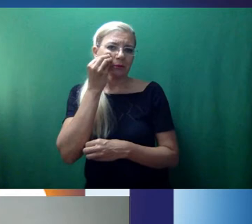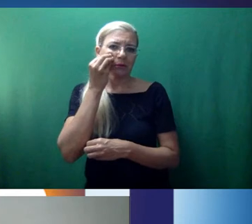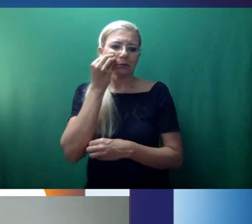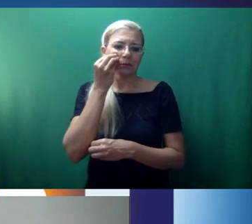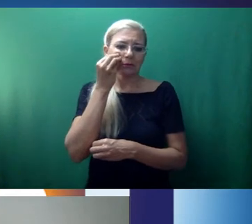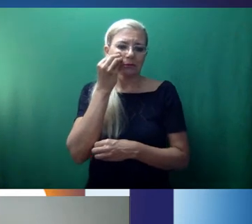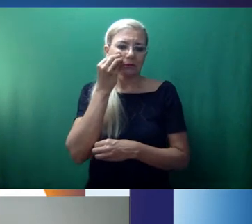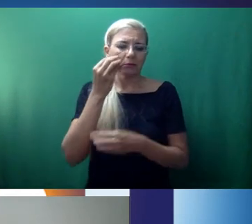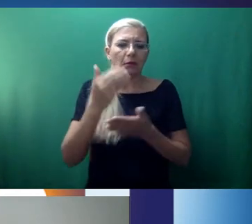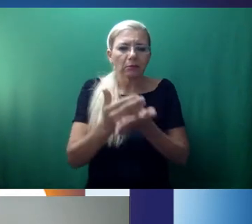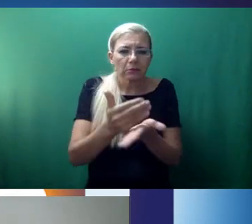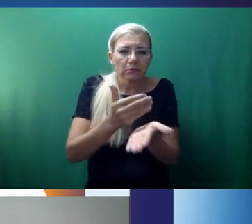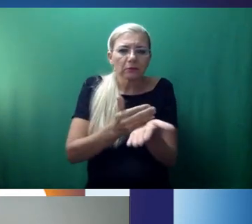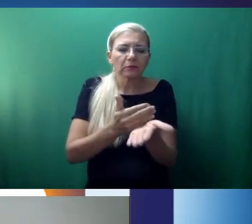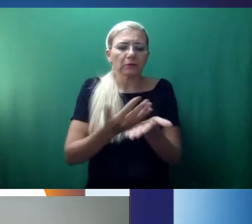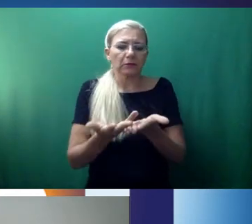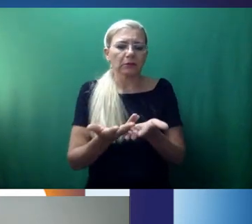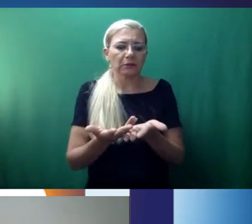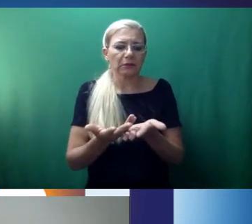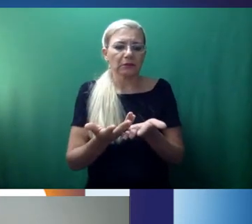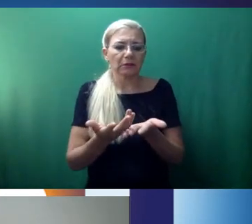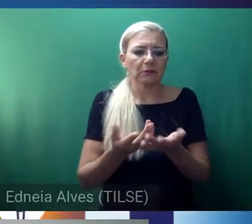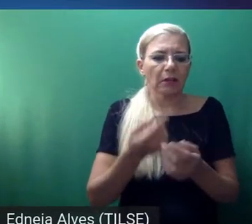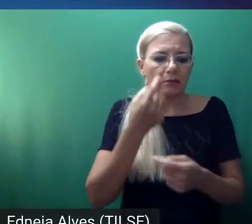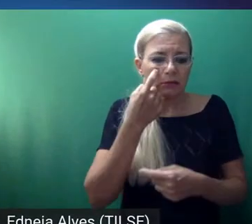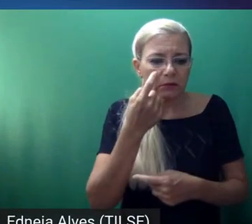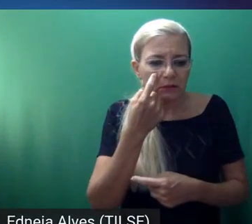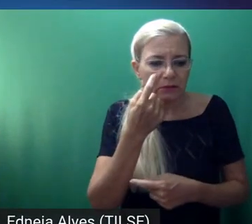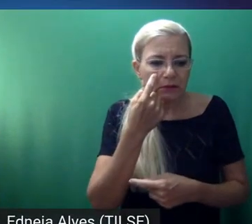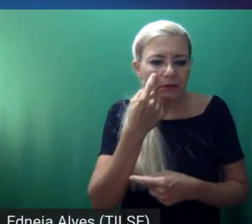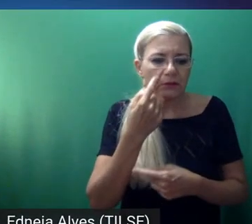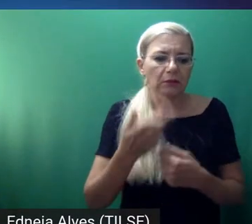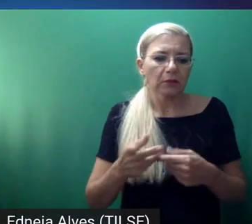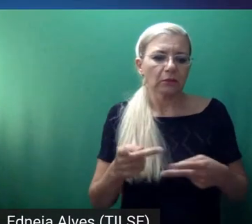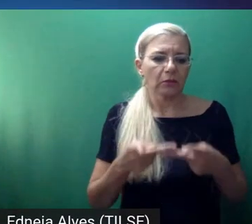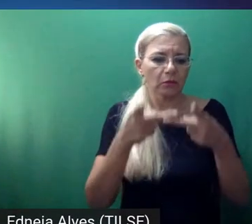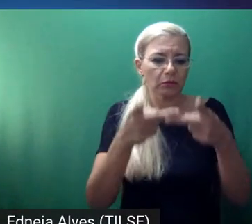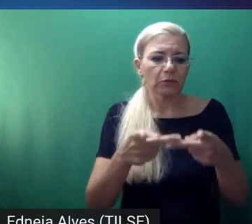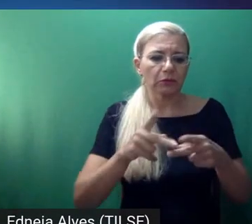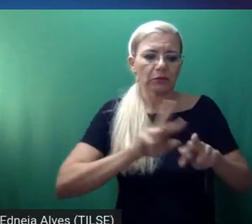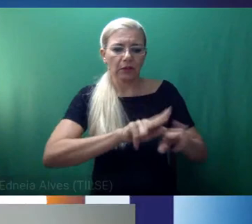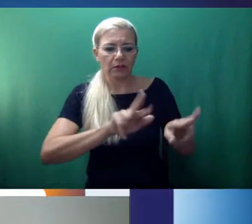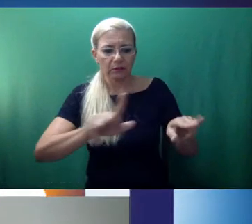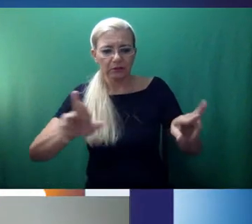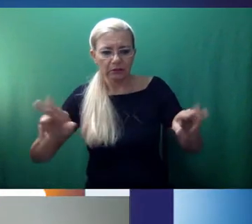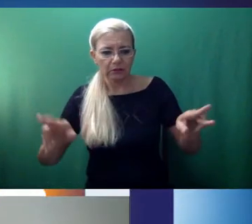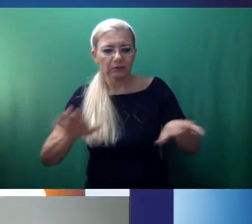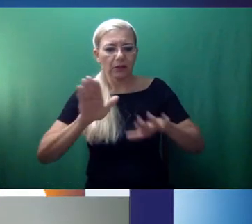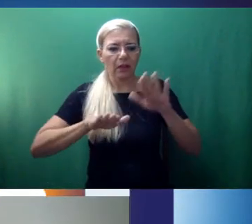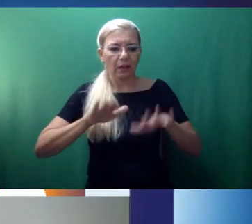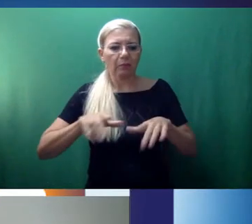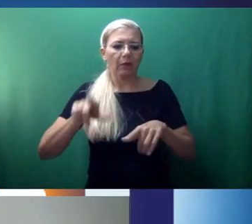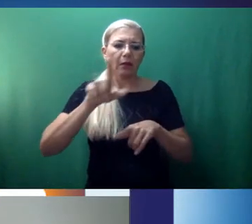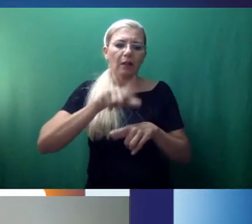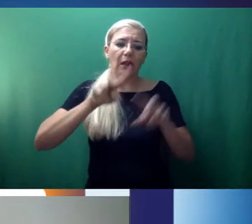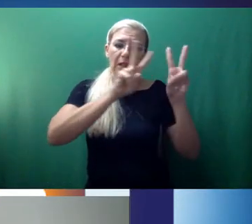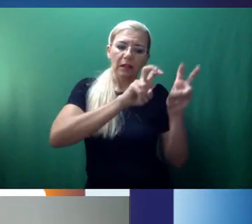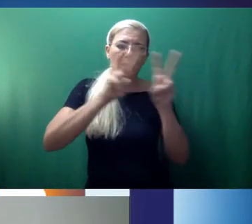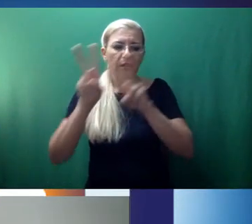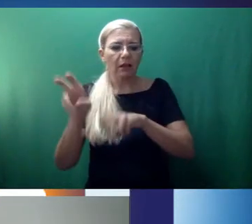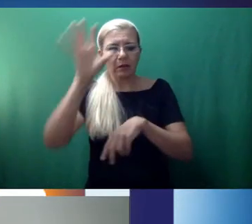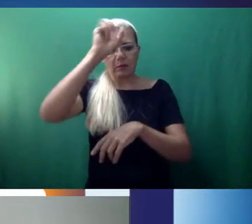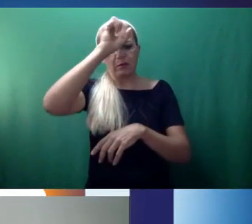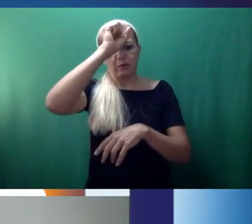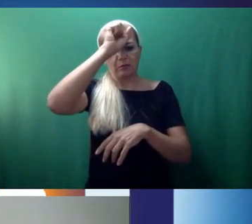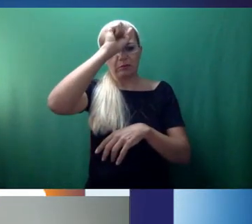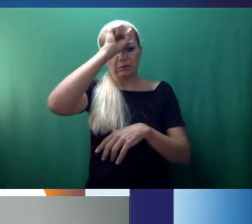in the situation in Catalonia, there can be tensions because the approaches might be different and the assumptions about learning might be very different. But it needs to be